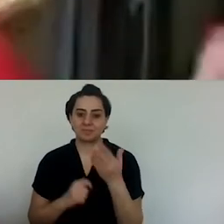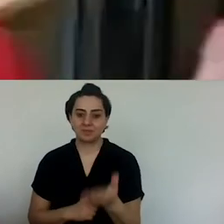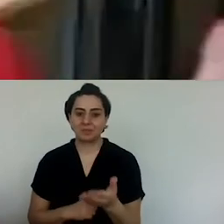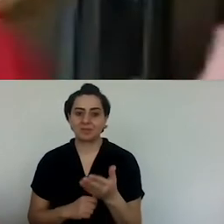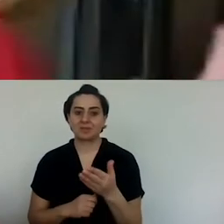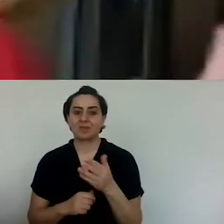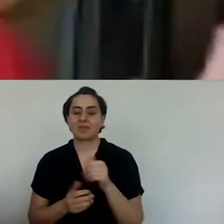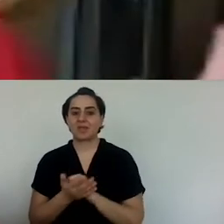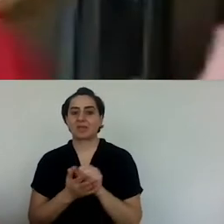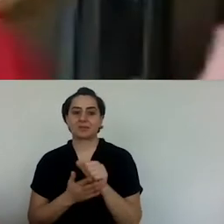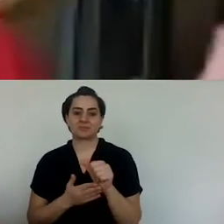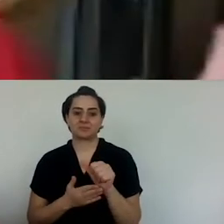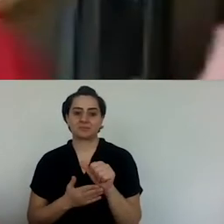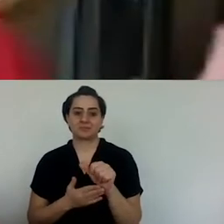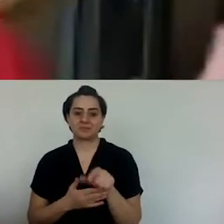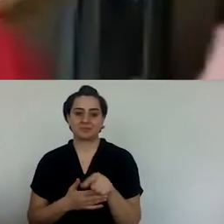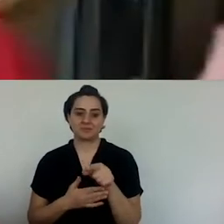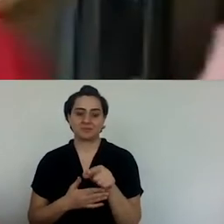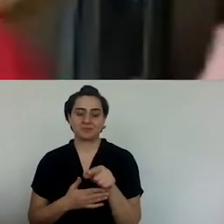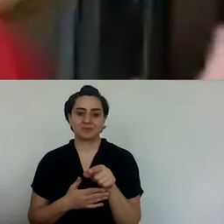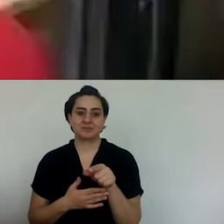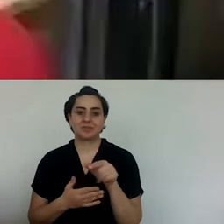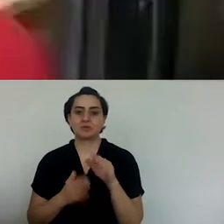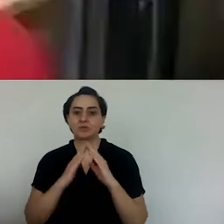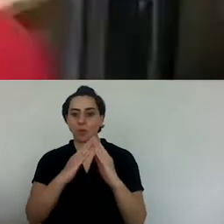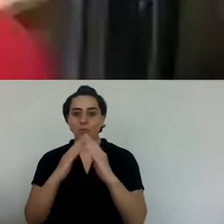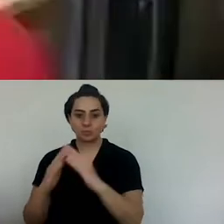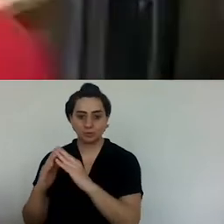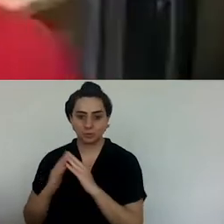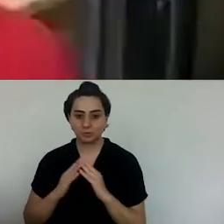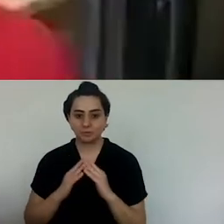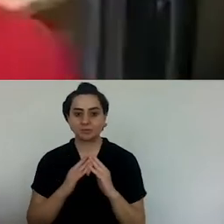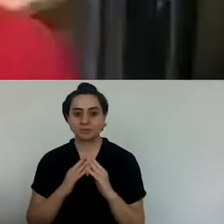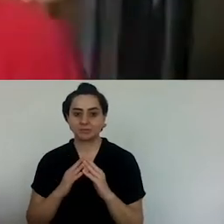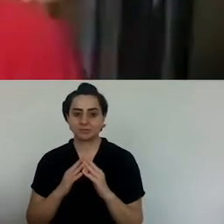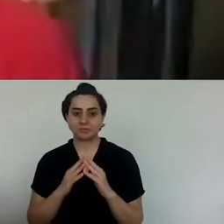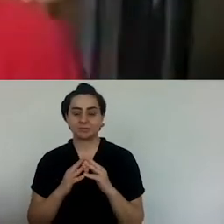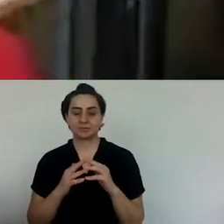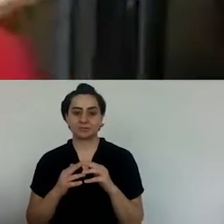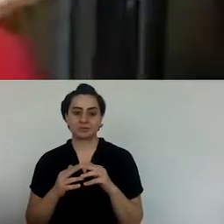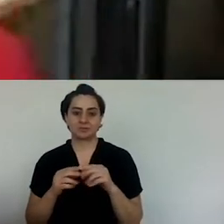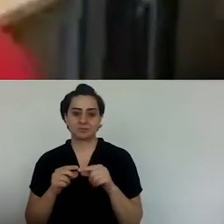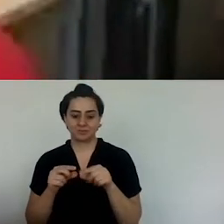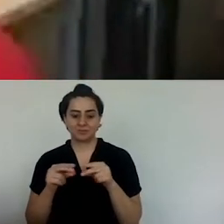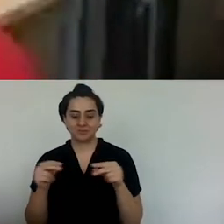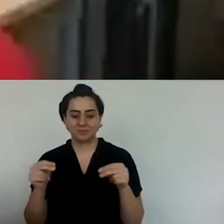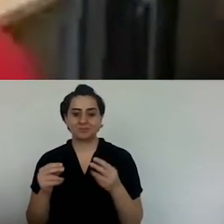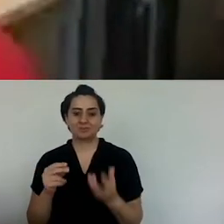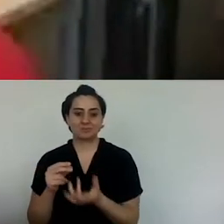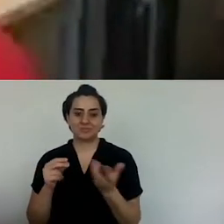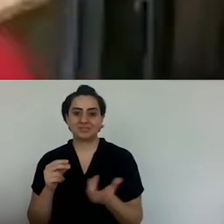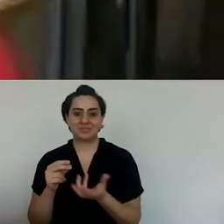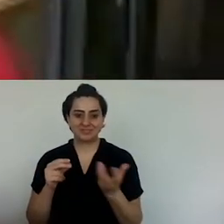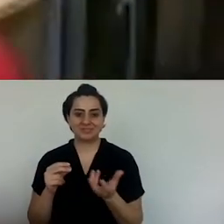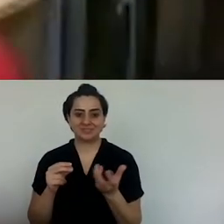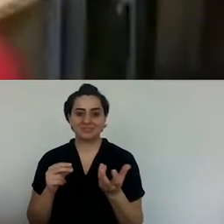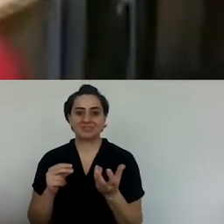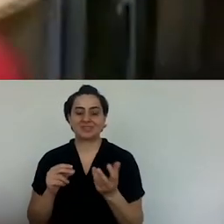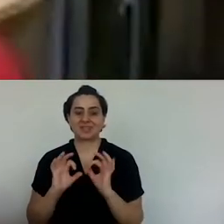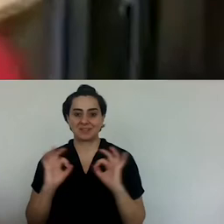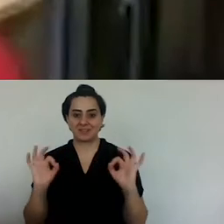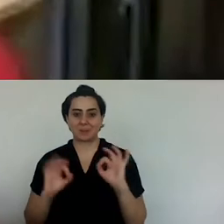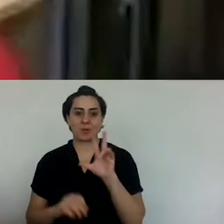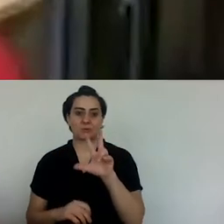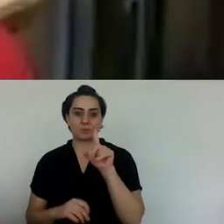Madame Fufu, Madame Sayabi, all the neighbors that we have there, he would cook